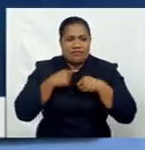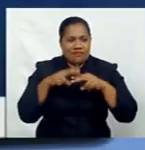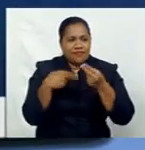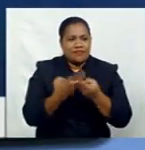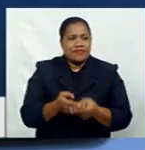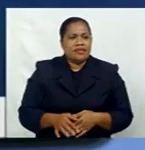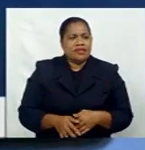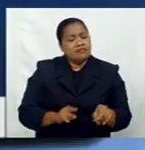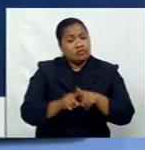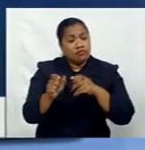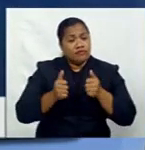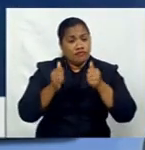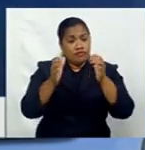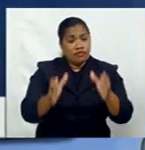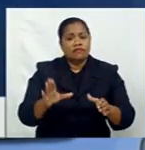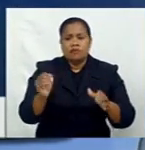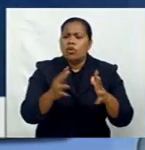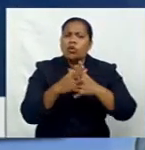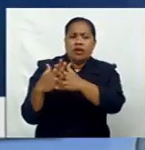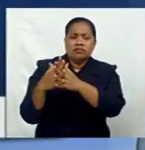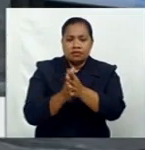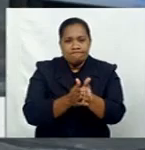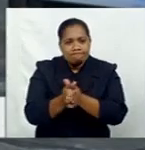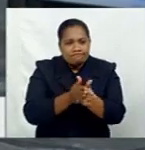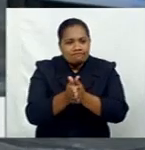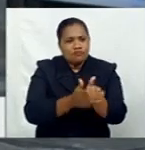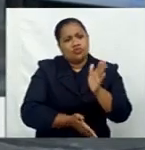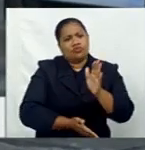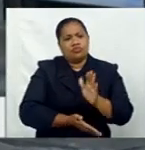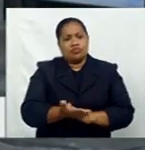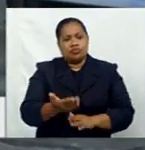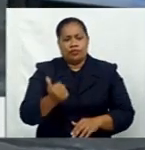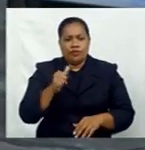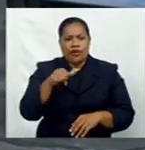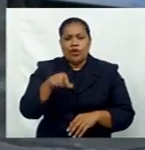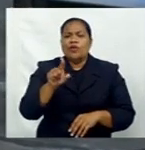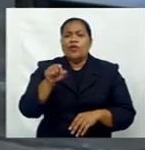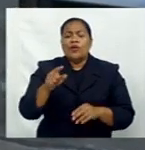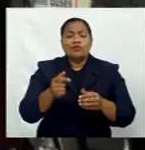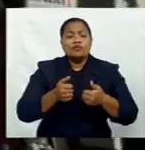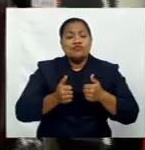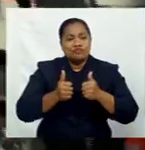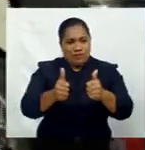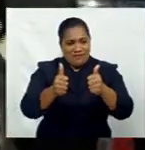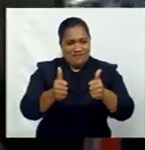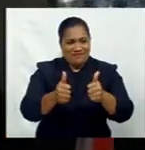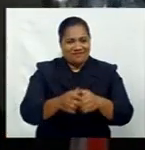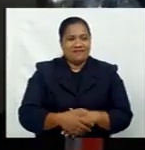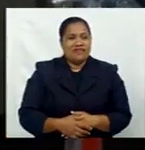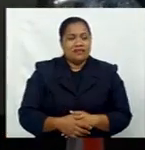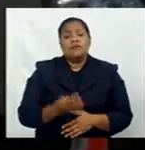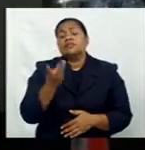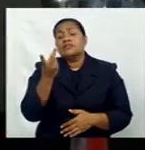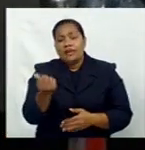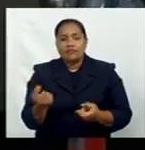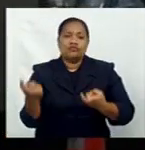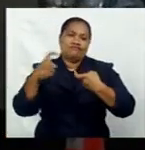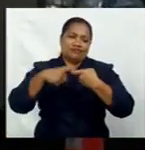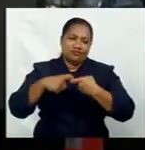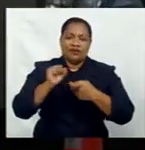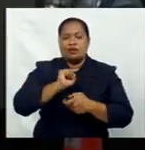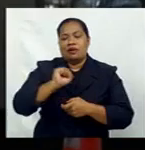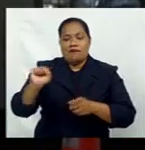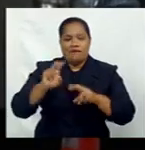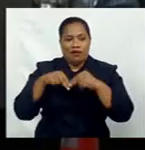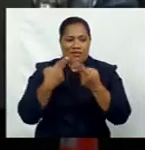from the Western Division are also looking forward to getting back to serving the Queen's Highway and for some to reunite with their families. Lina